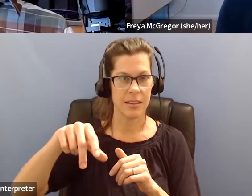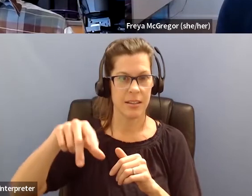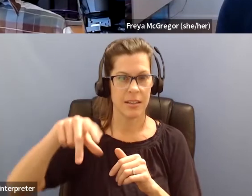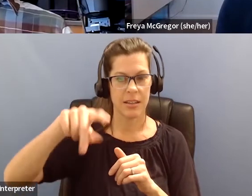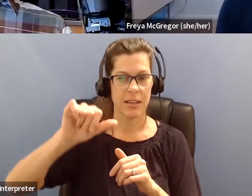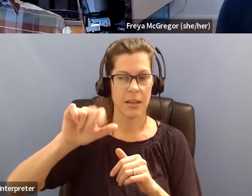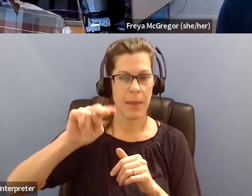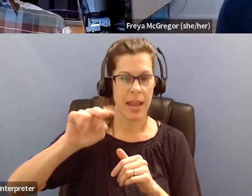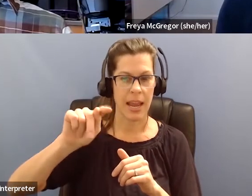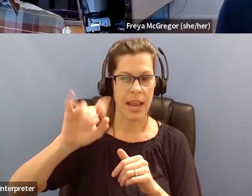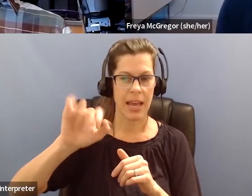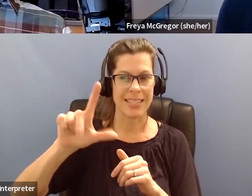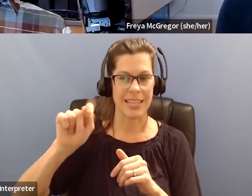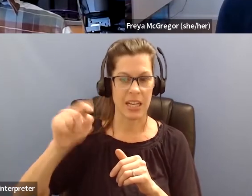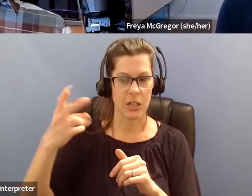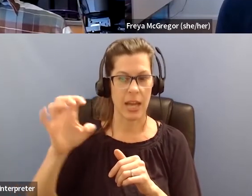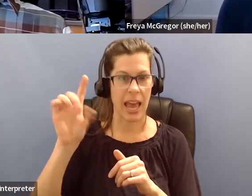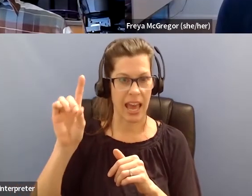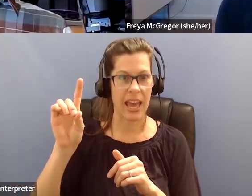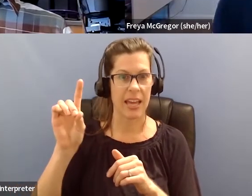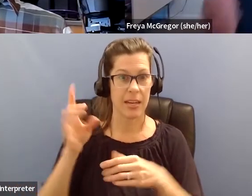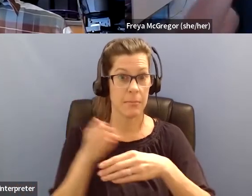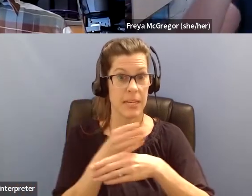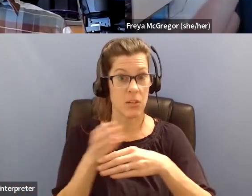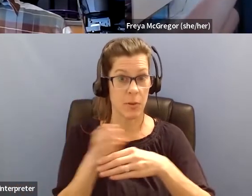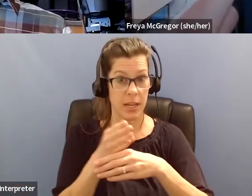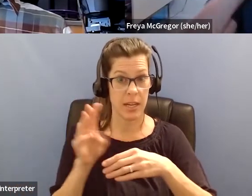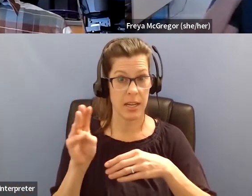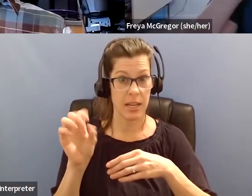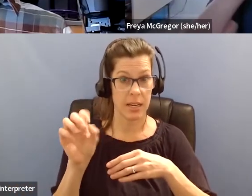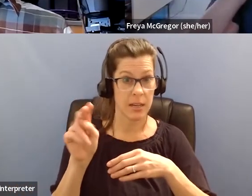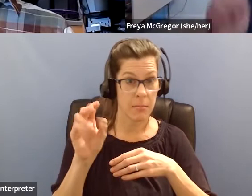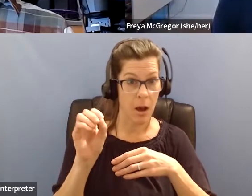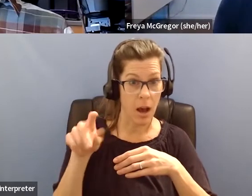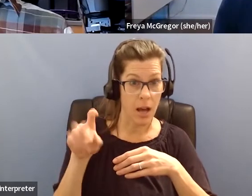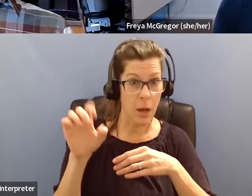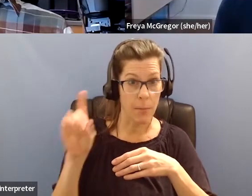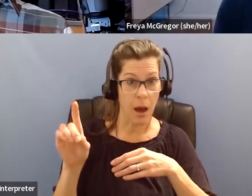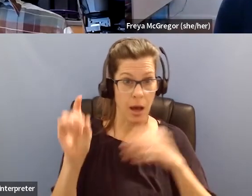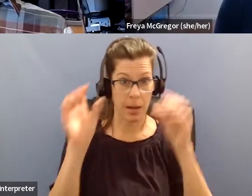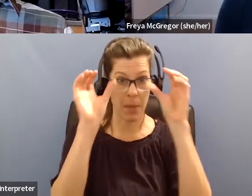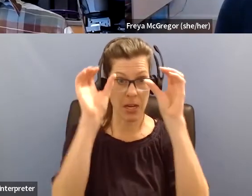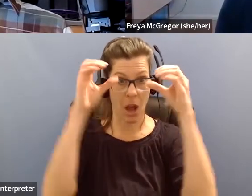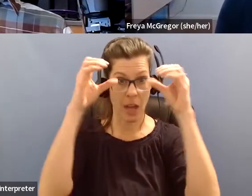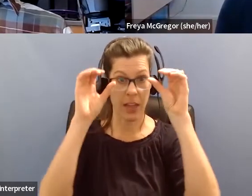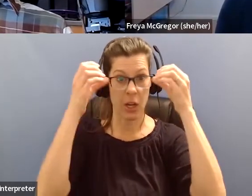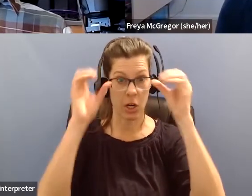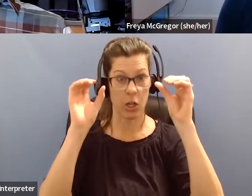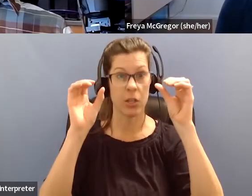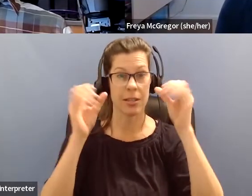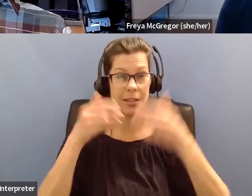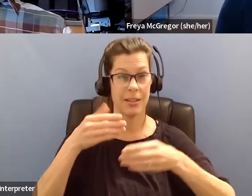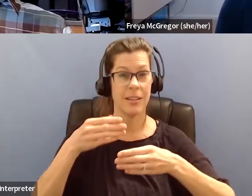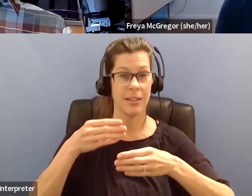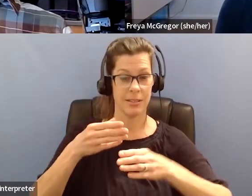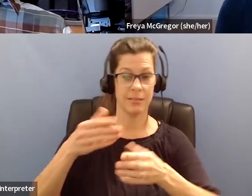that goes between the monopod and the binoculars. And with that, you can